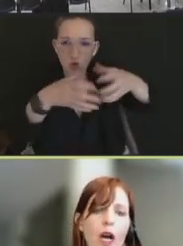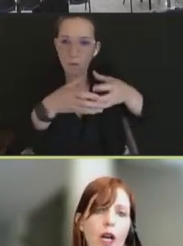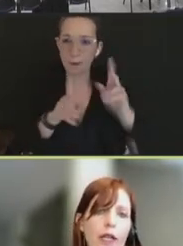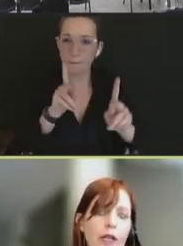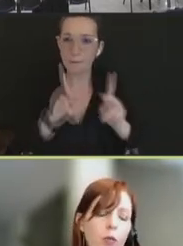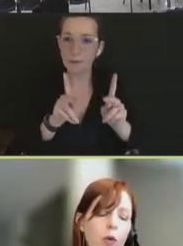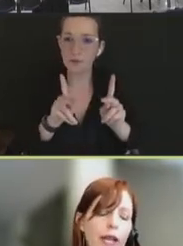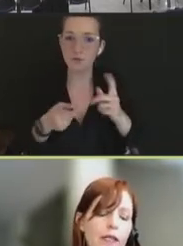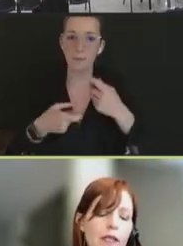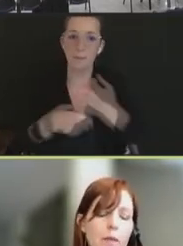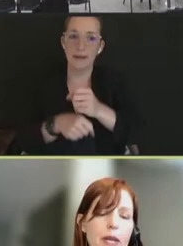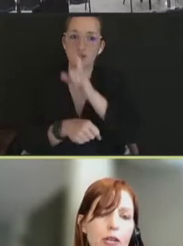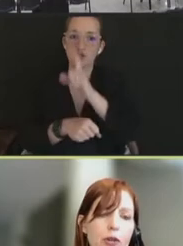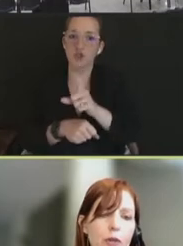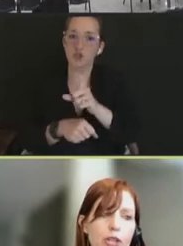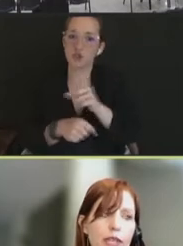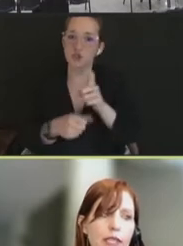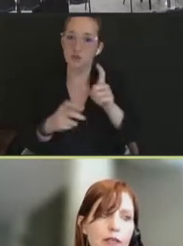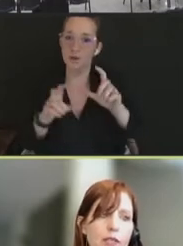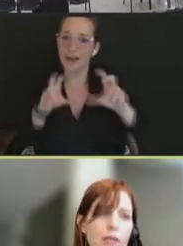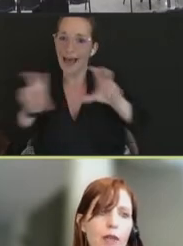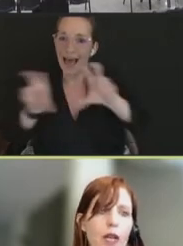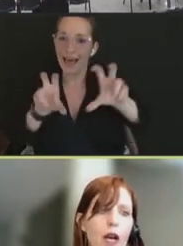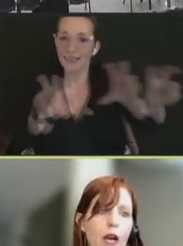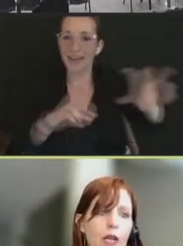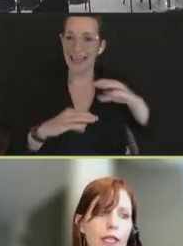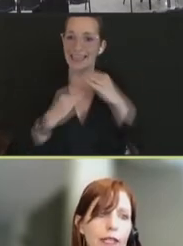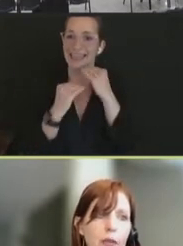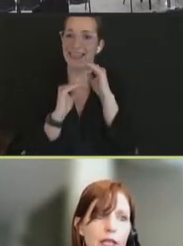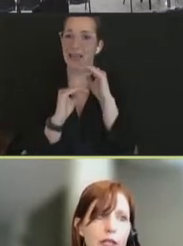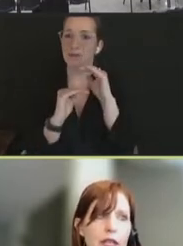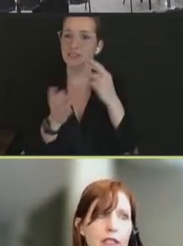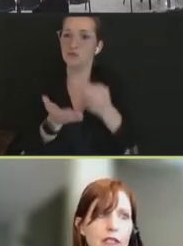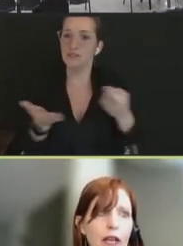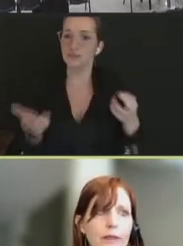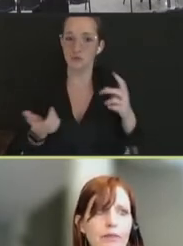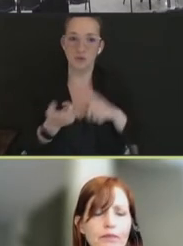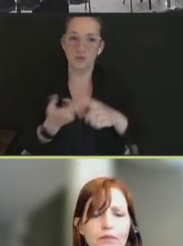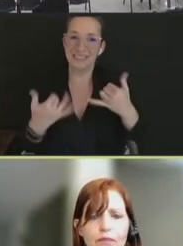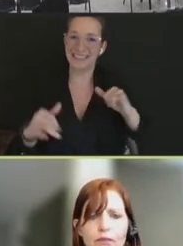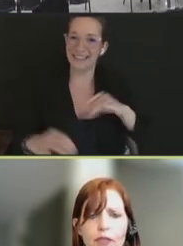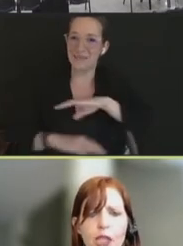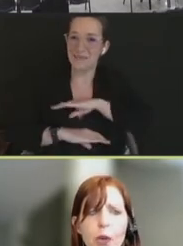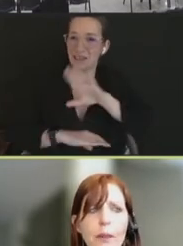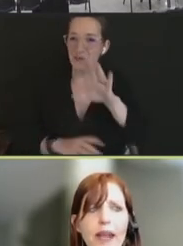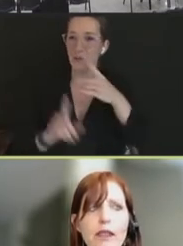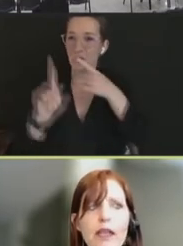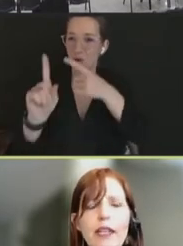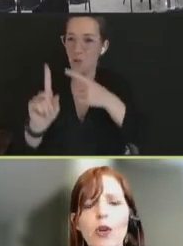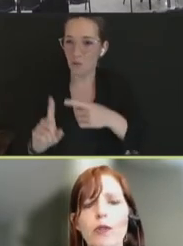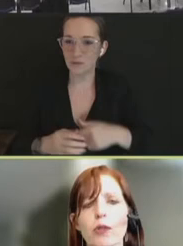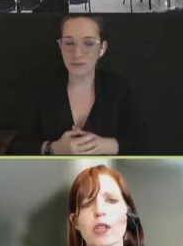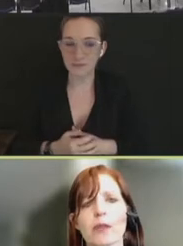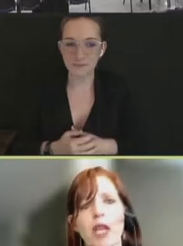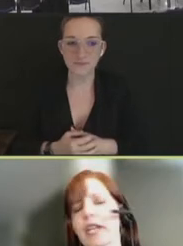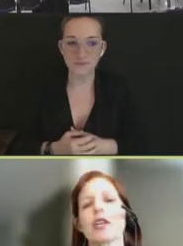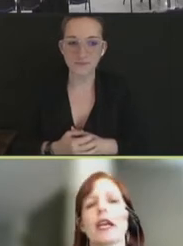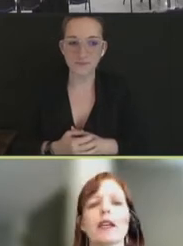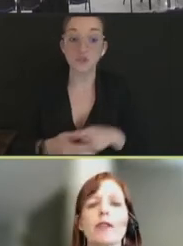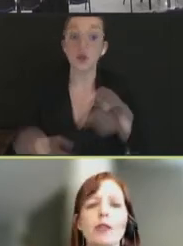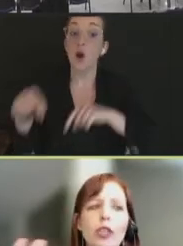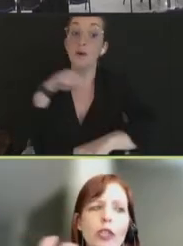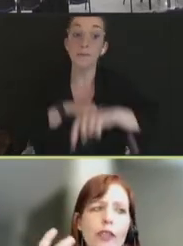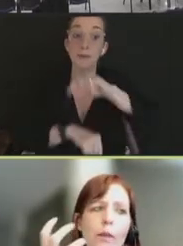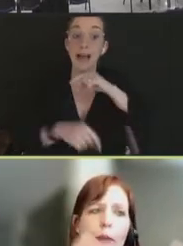in the ways that meet your objectives. Click, please. Next slide. Going back to that overall supply